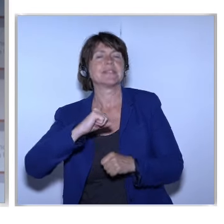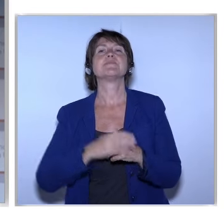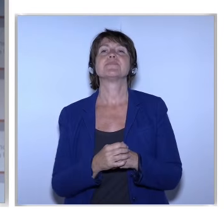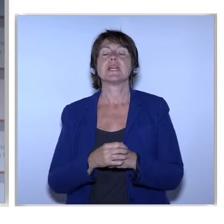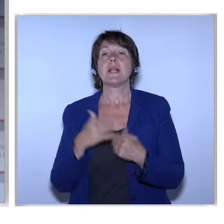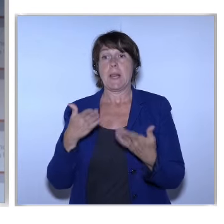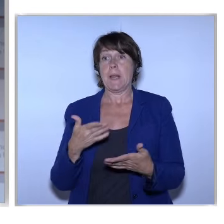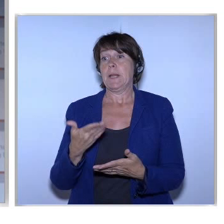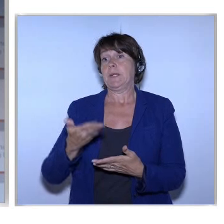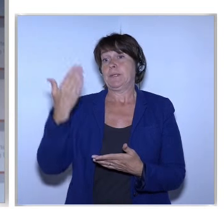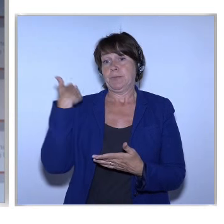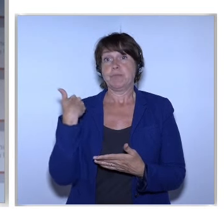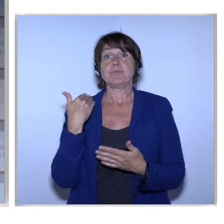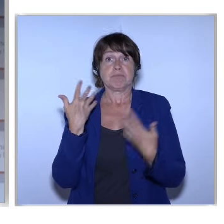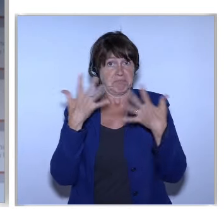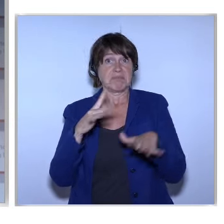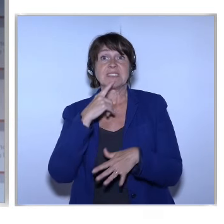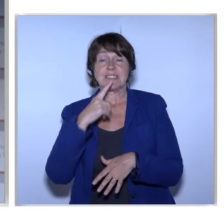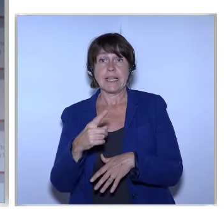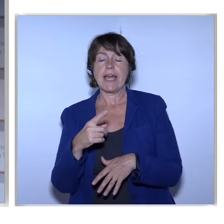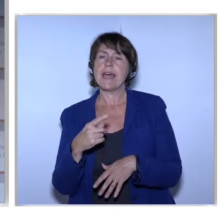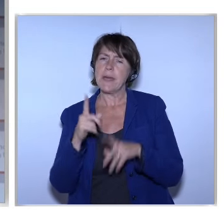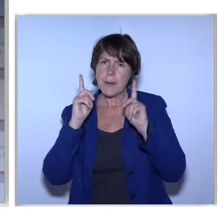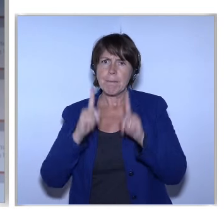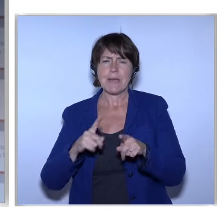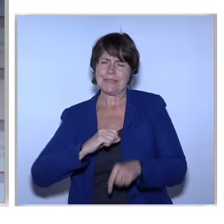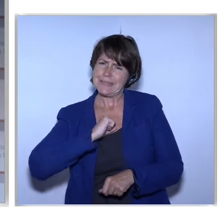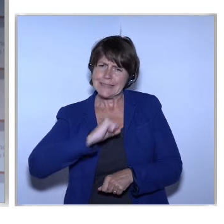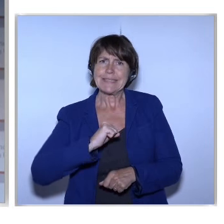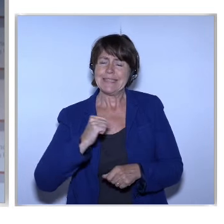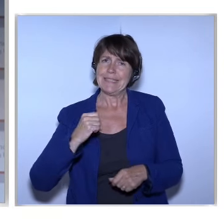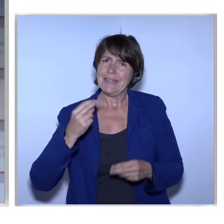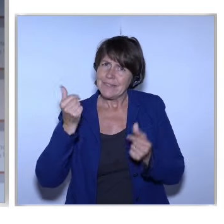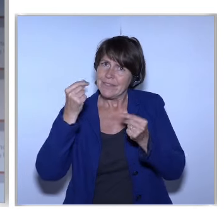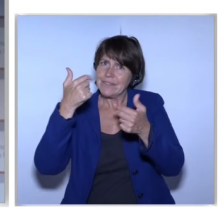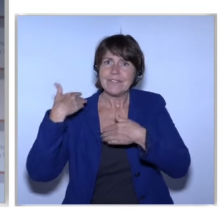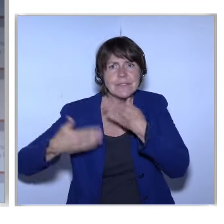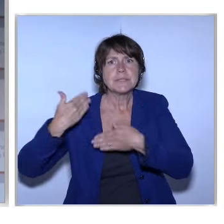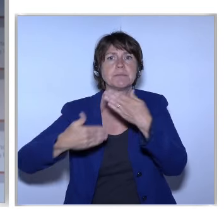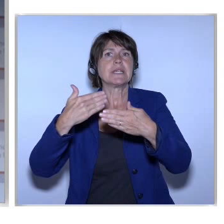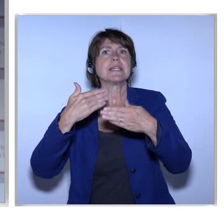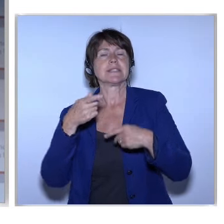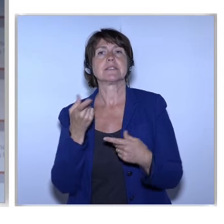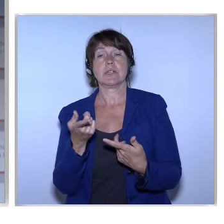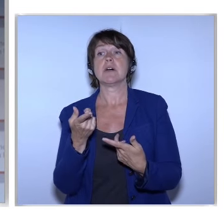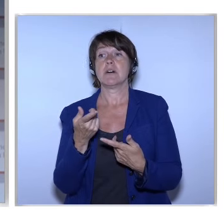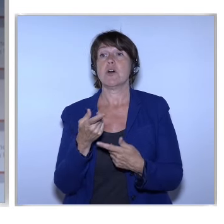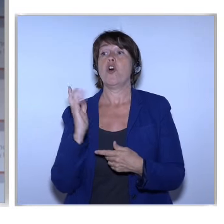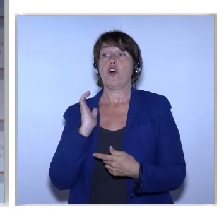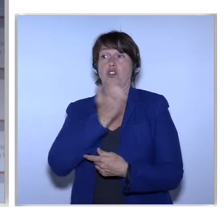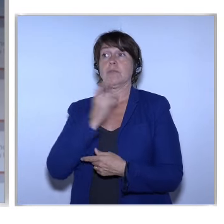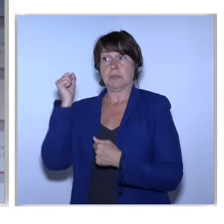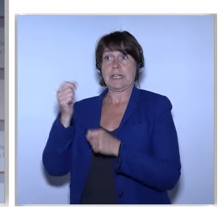to it already Is the need for speed Commissioner Ertinger Who will be able to join us tomorrow